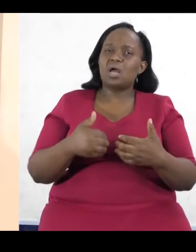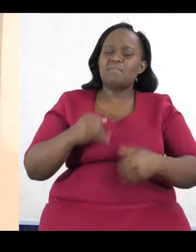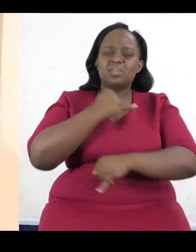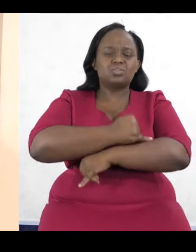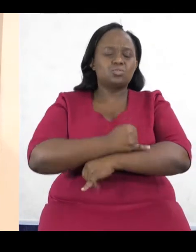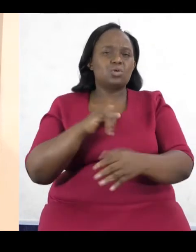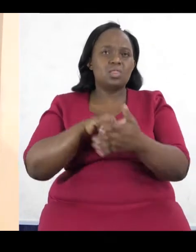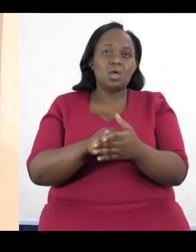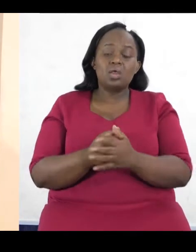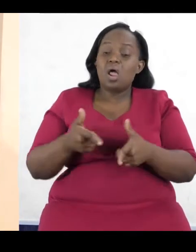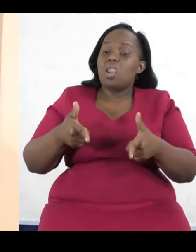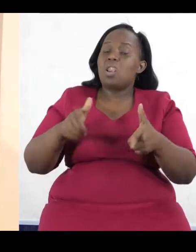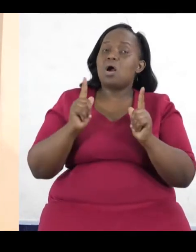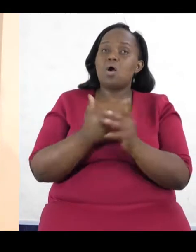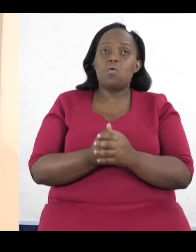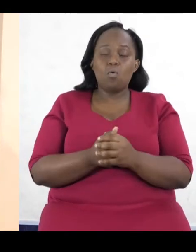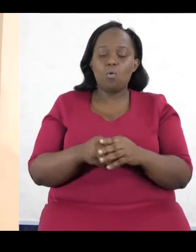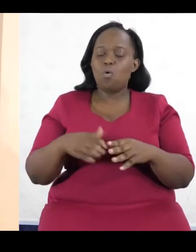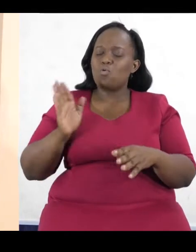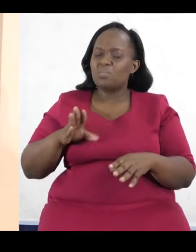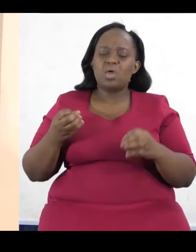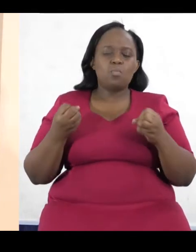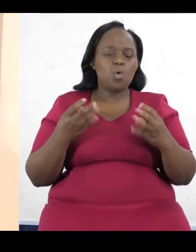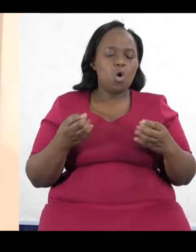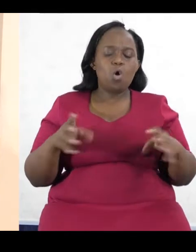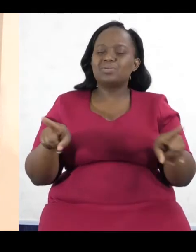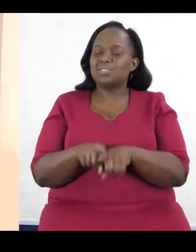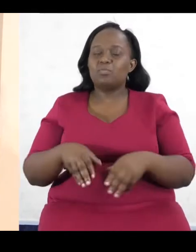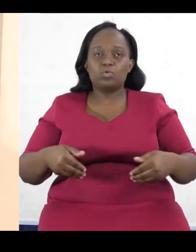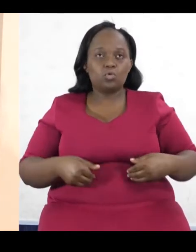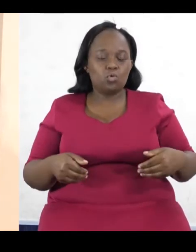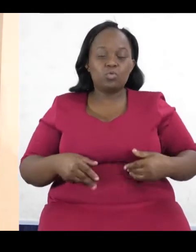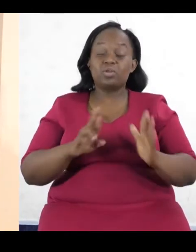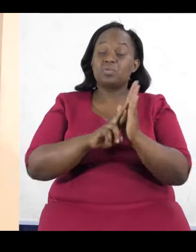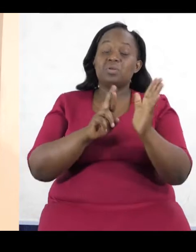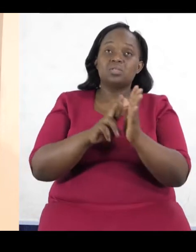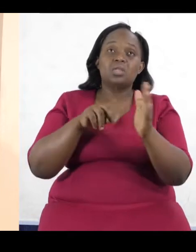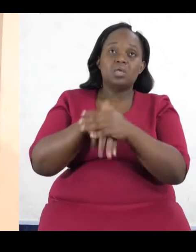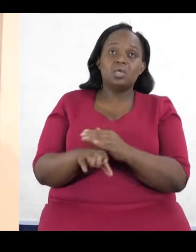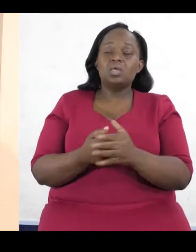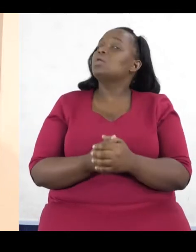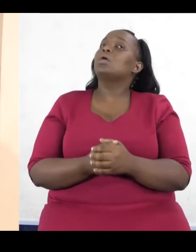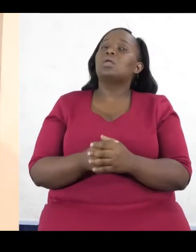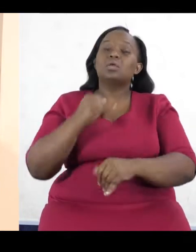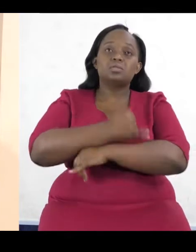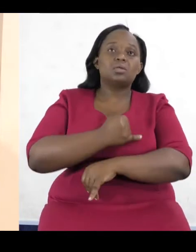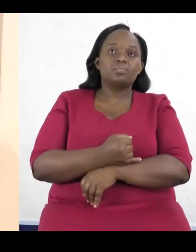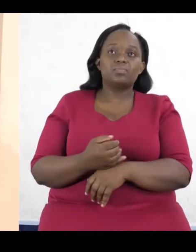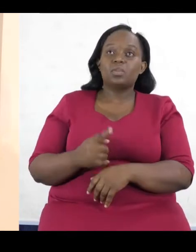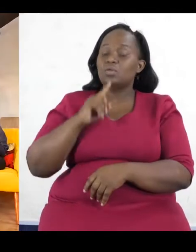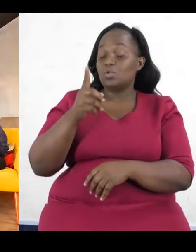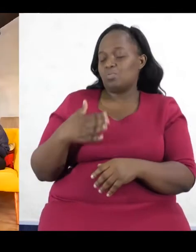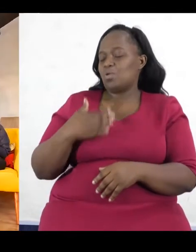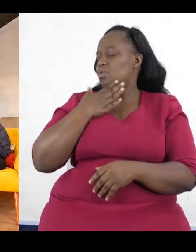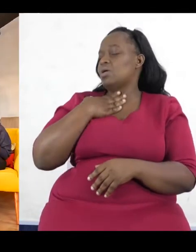we have institutions that are allowing for more women, for more youth to be represented in this institution.